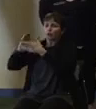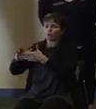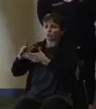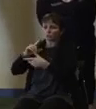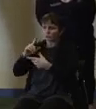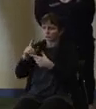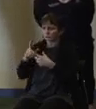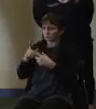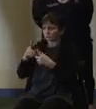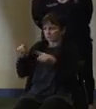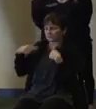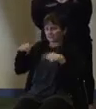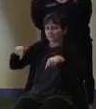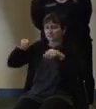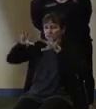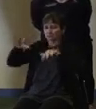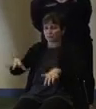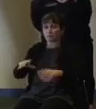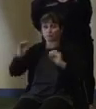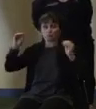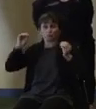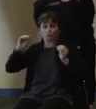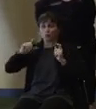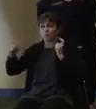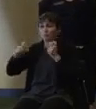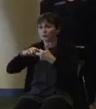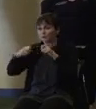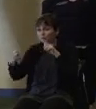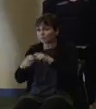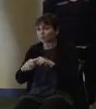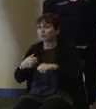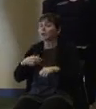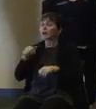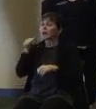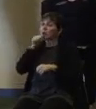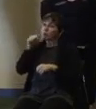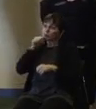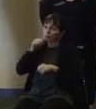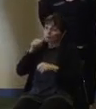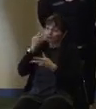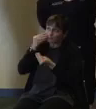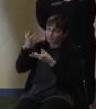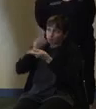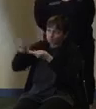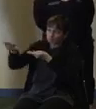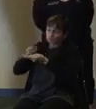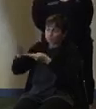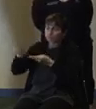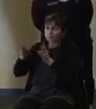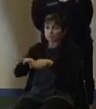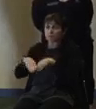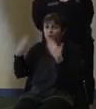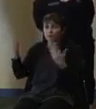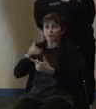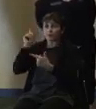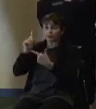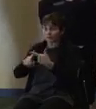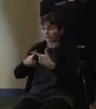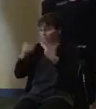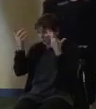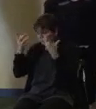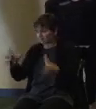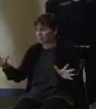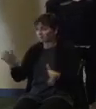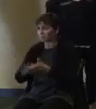are no major issues reported. We're going to keep our private sector portal open at the State Emergency Operations Center until the activation completes,